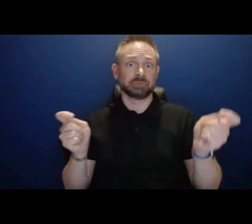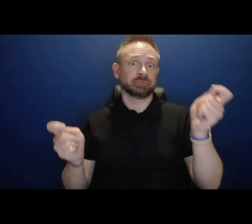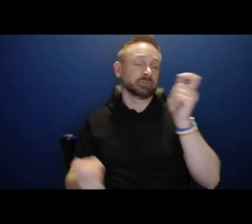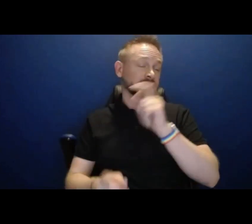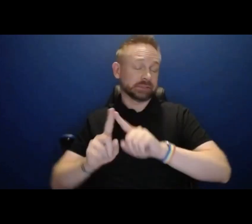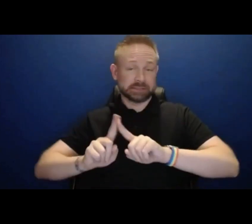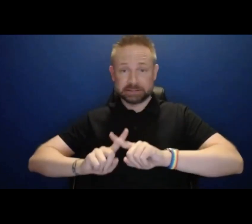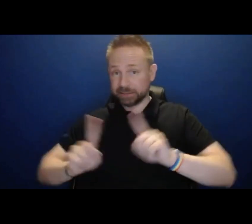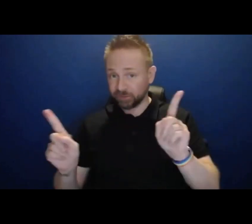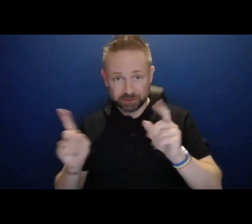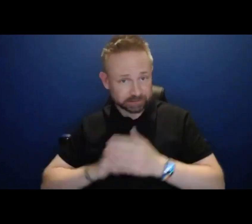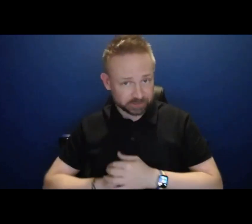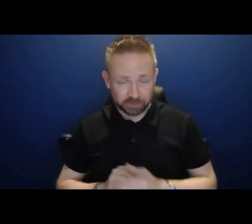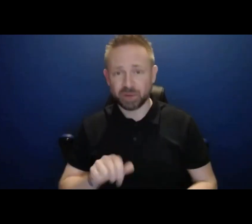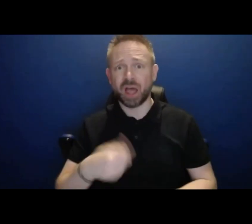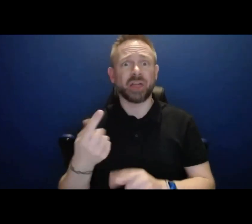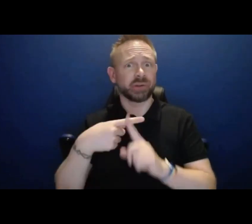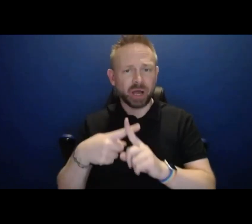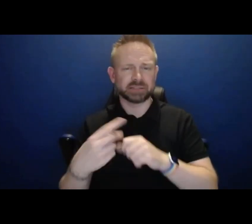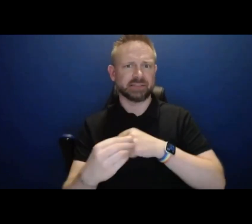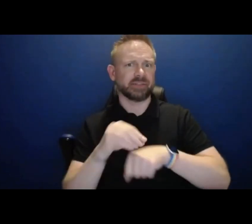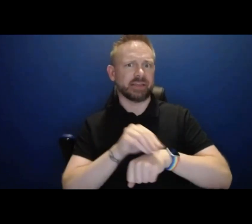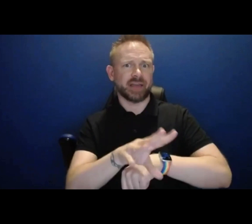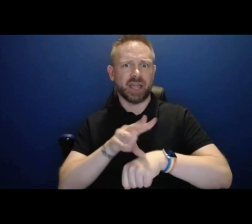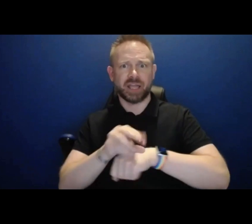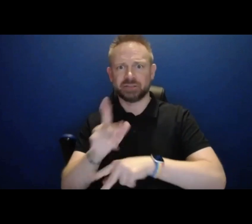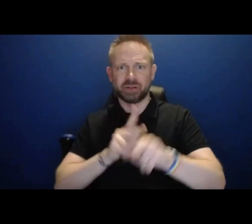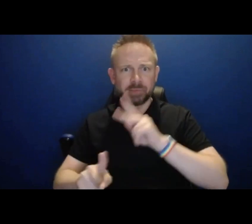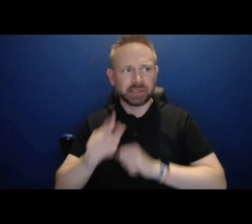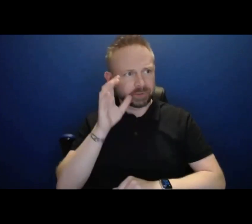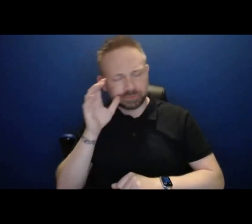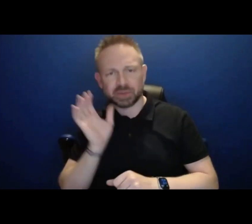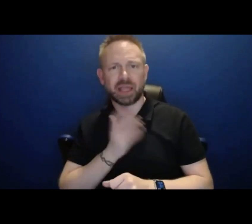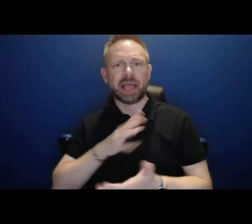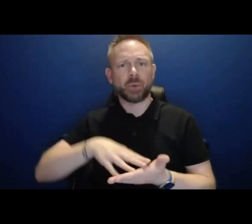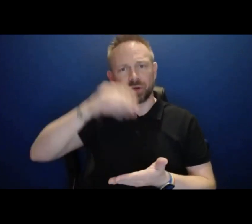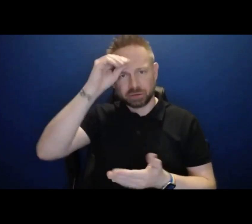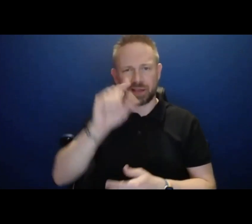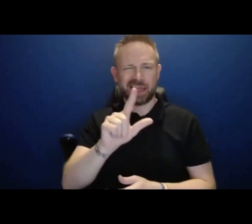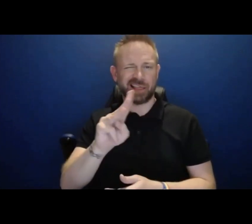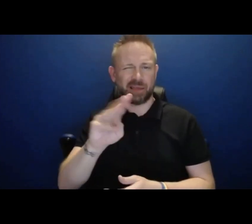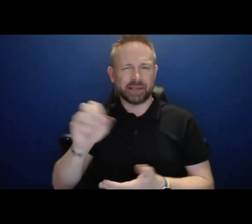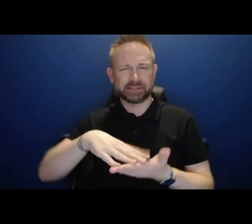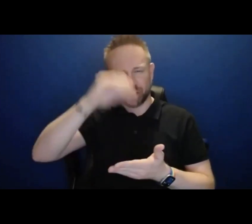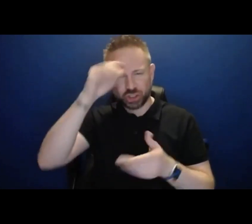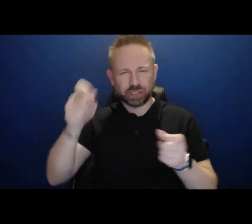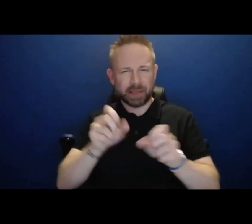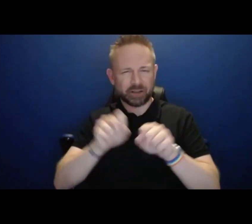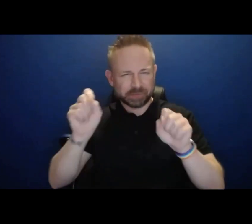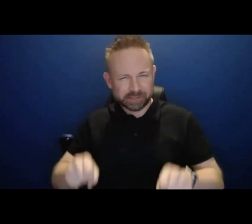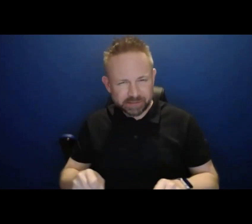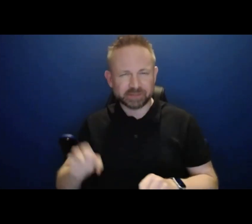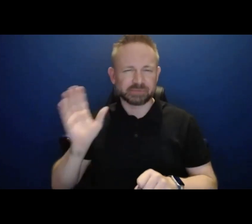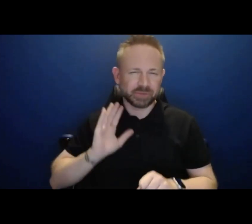good advice. For example, we transitioned our learning management system from Blackboard, which we used to support ourselves internally